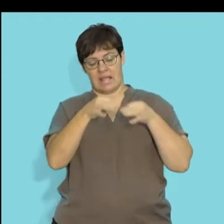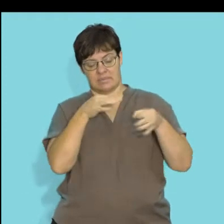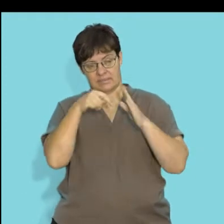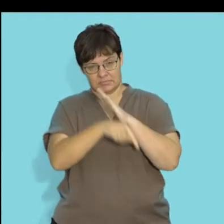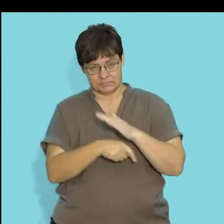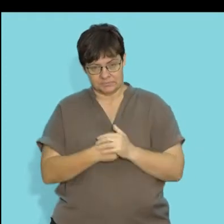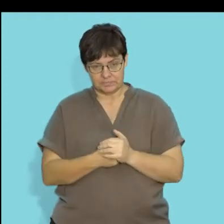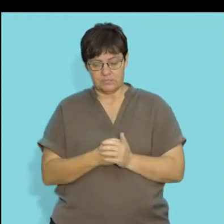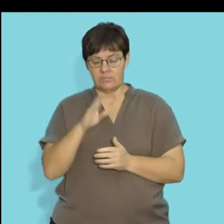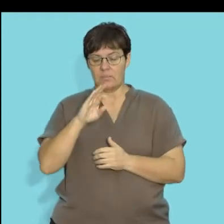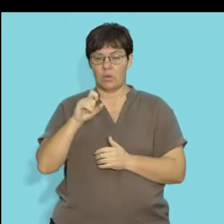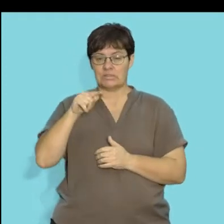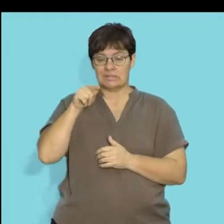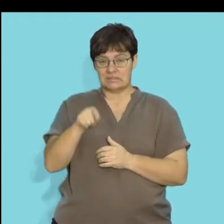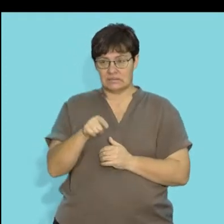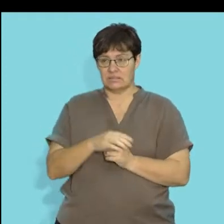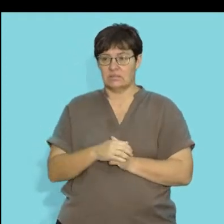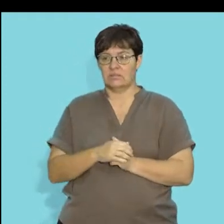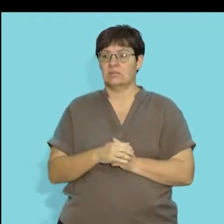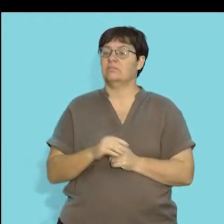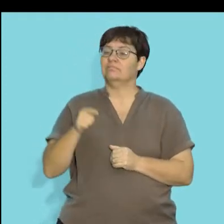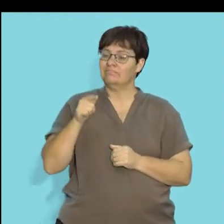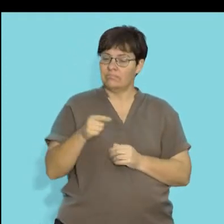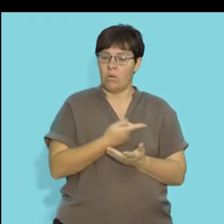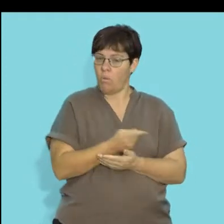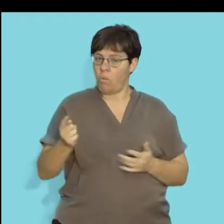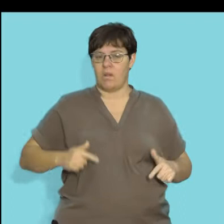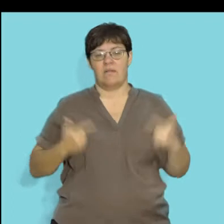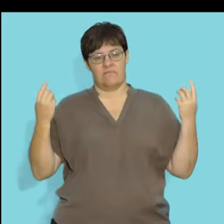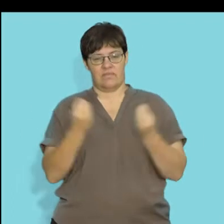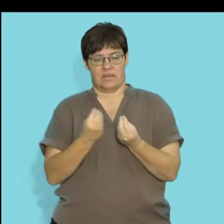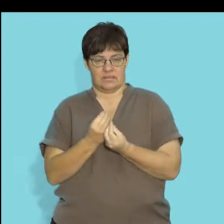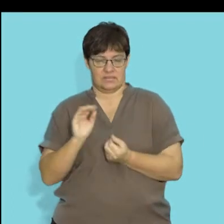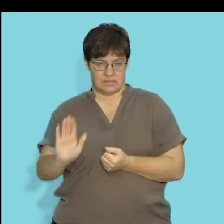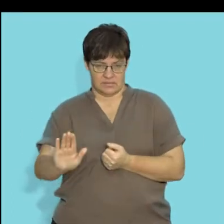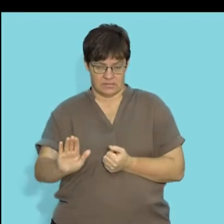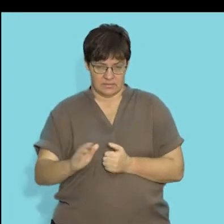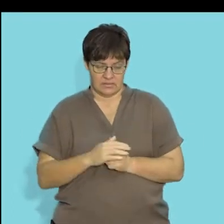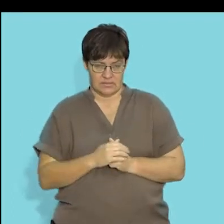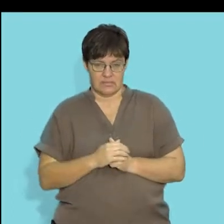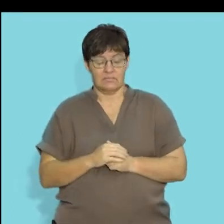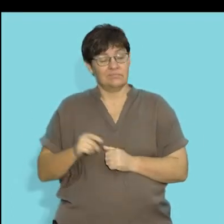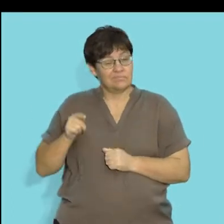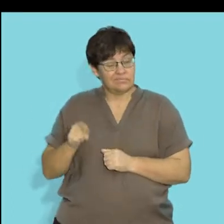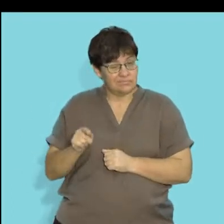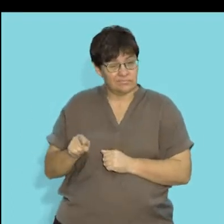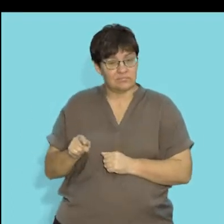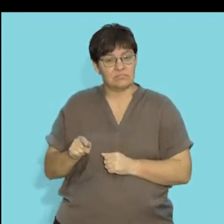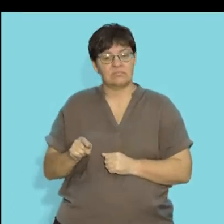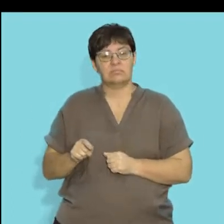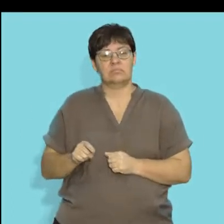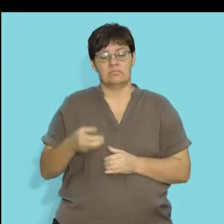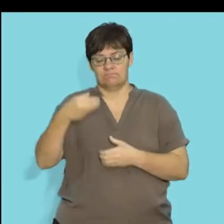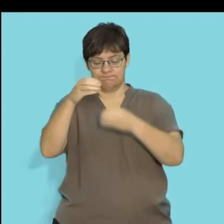So, when we talk of the biotic components, we're referring to all living organisms, and these are essentially